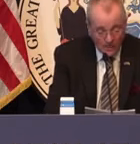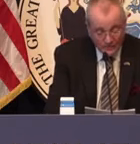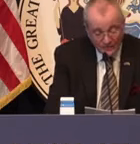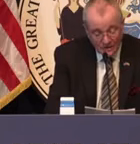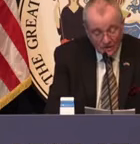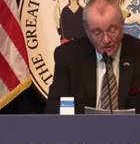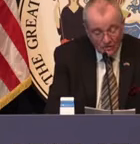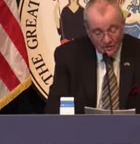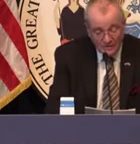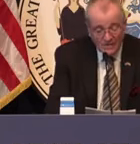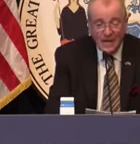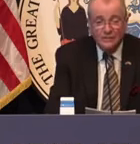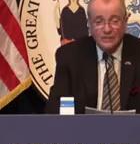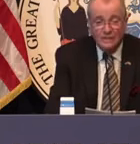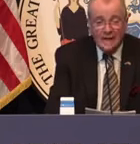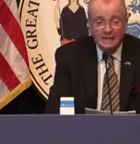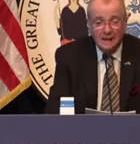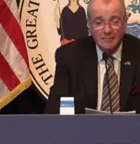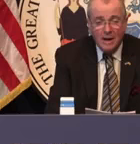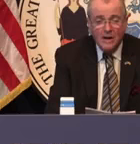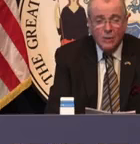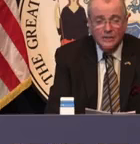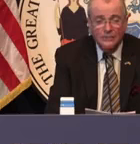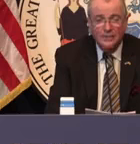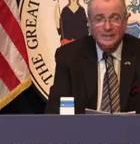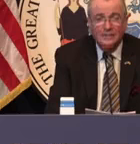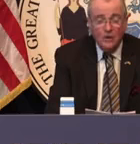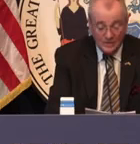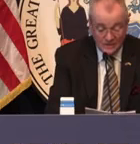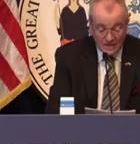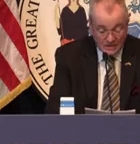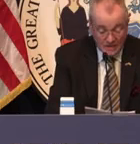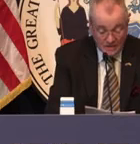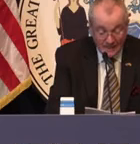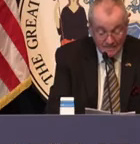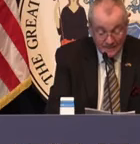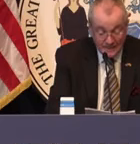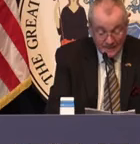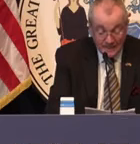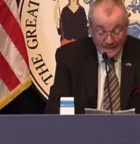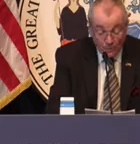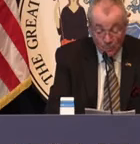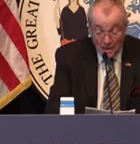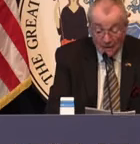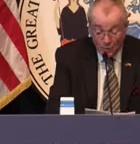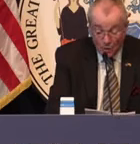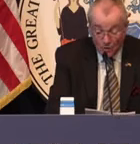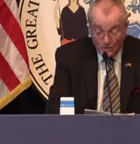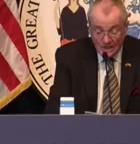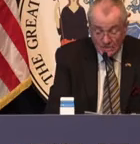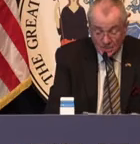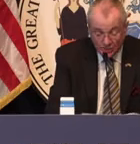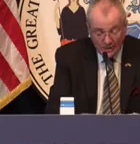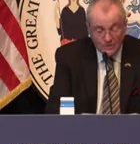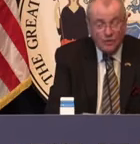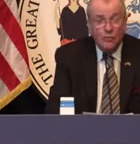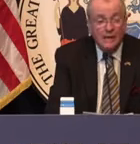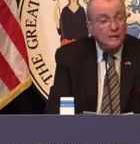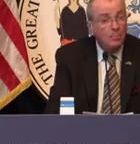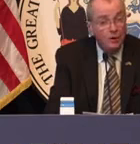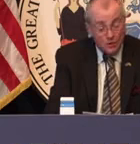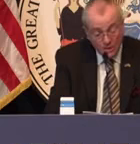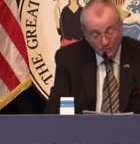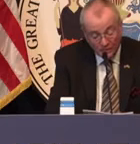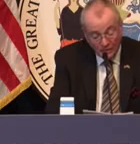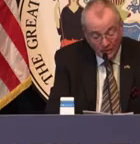MyQuestCovidTest.com, MyQuestCovidTest.com. Again, we're proud of the work our team has put in to